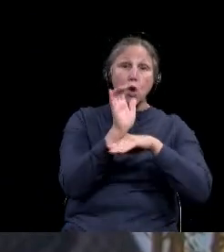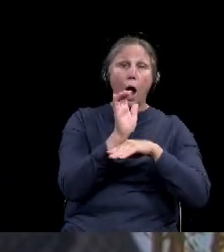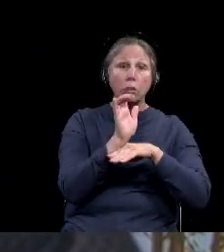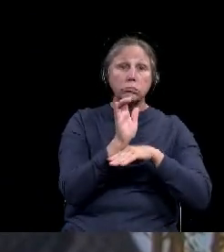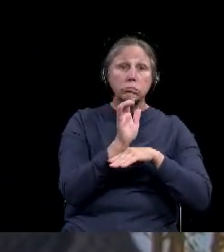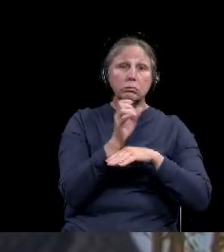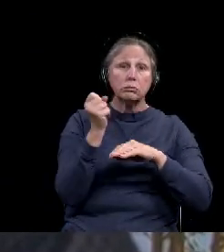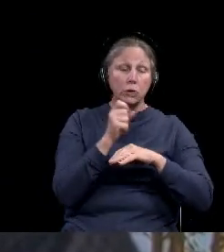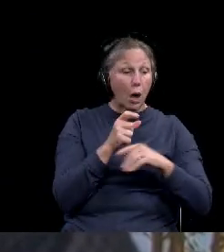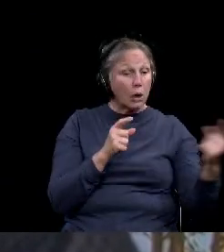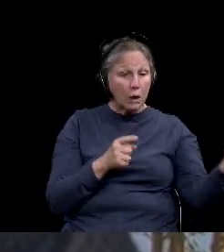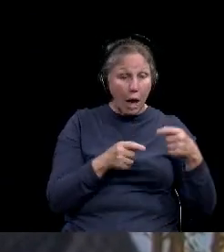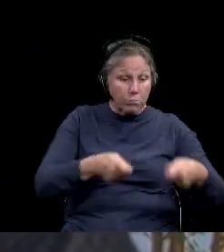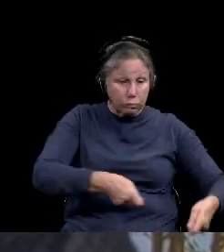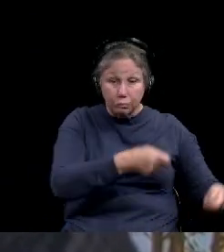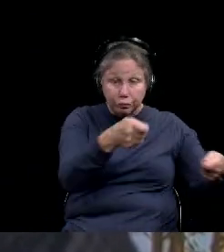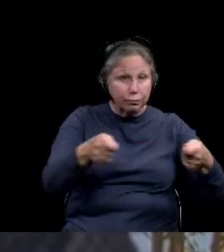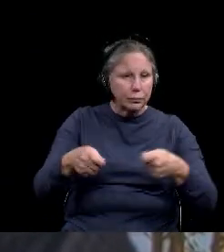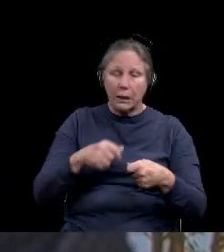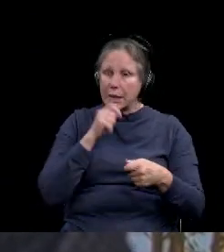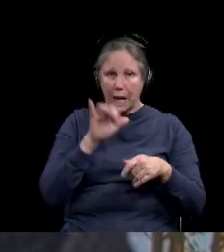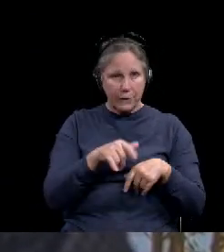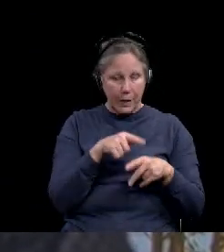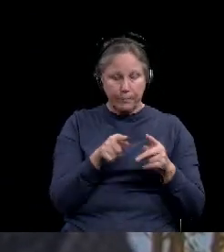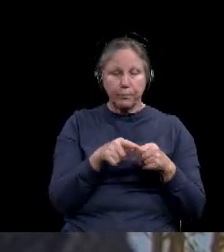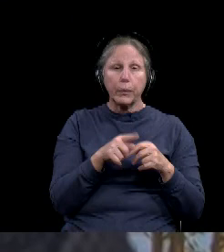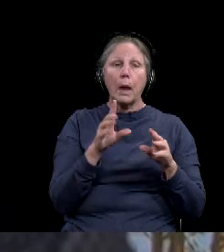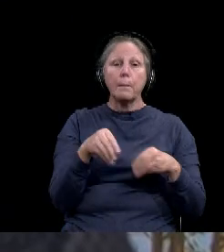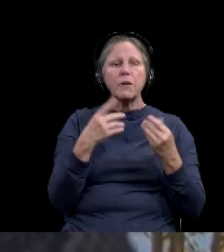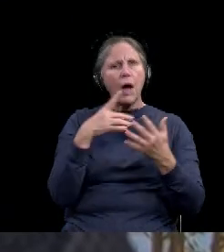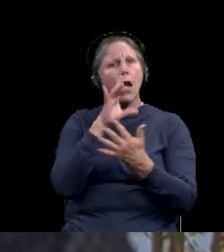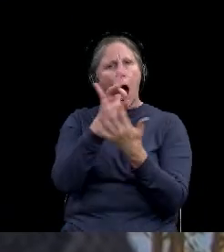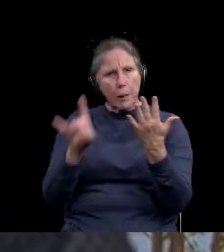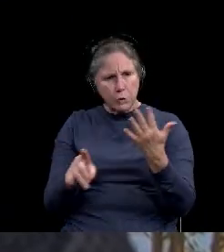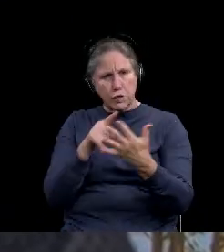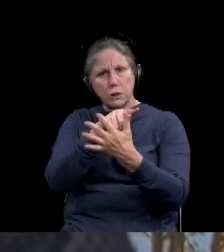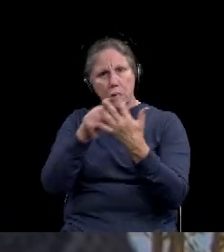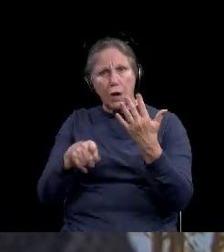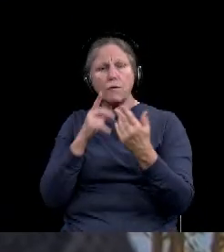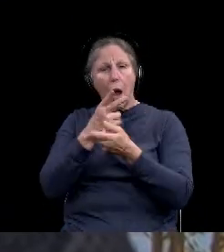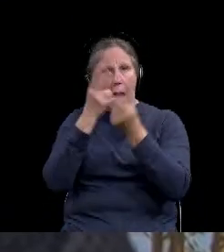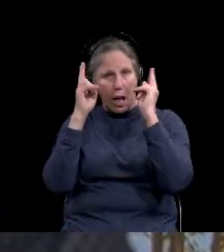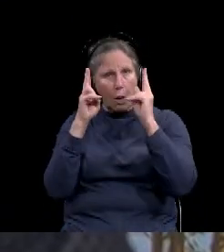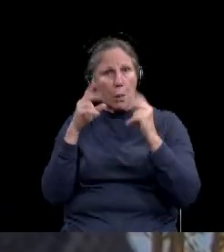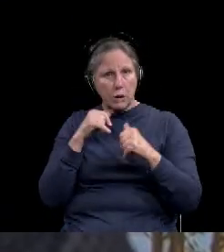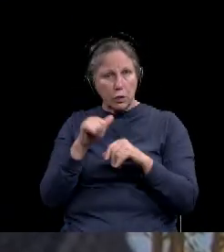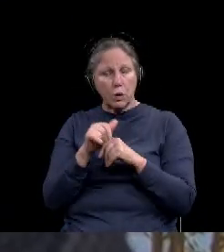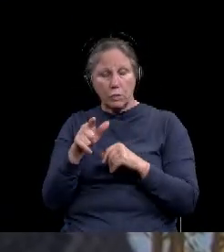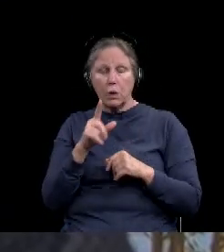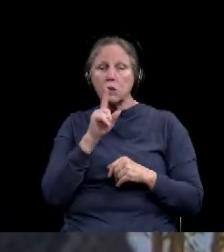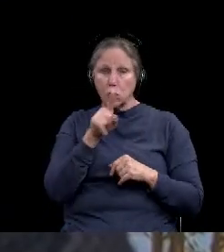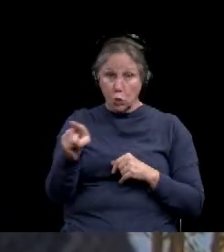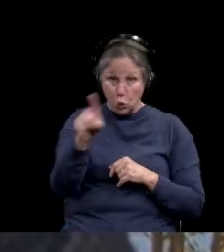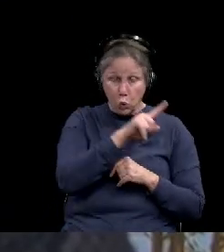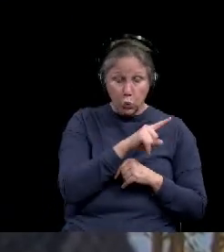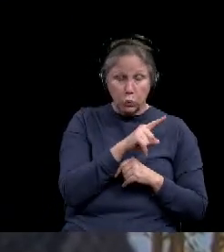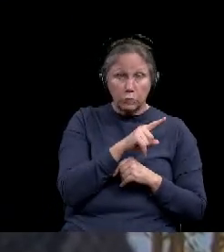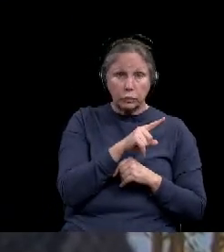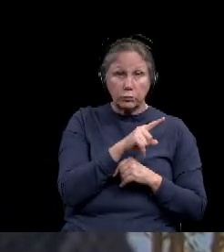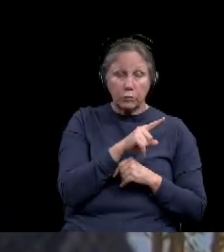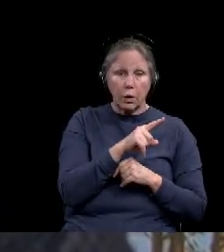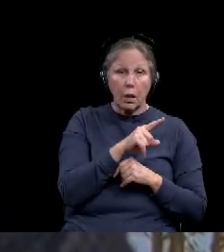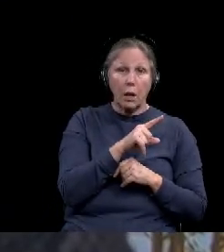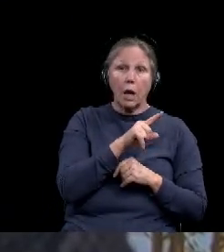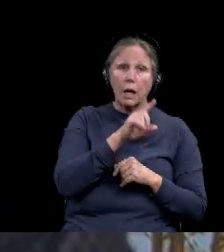uh, events that churches tend to have, but they've provided other ways that you can celebrate those holidays. And I would really encourage you to